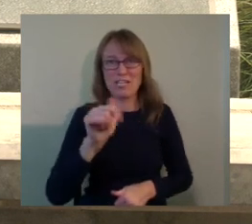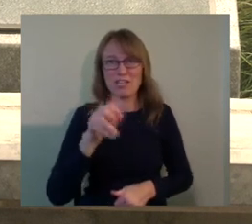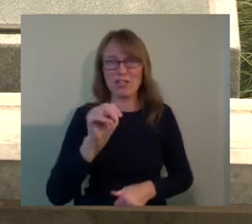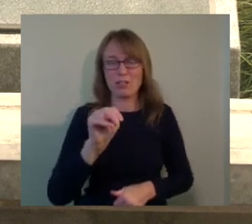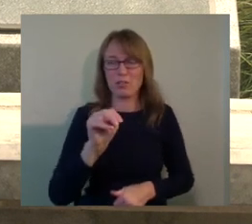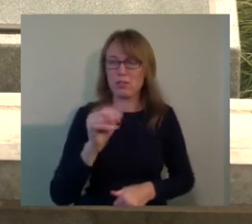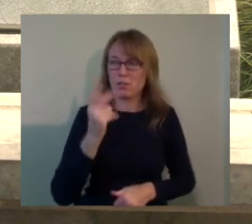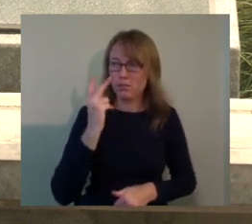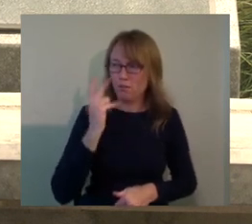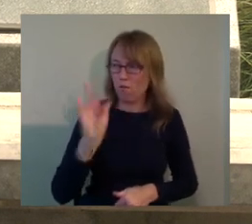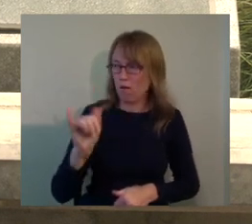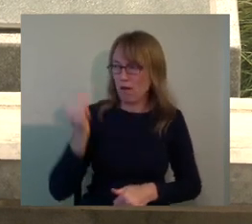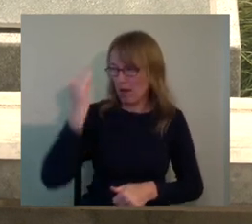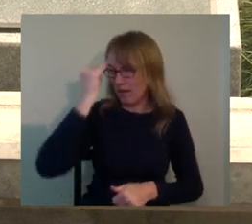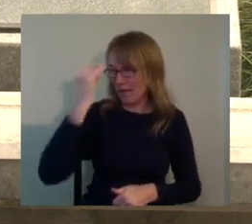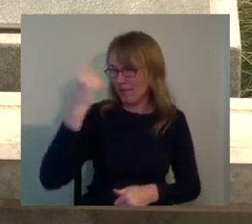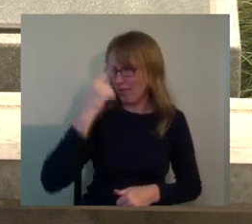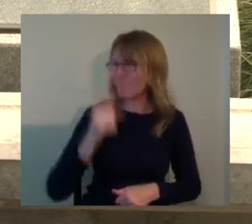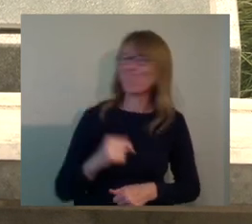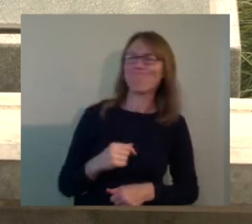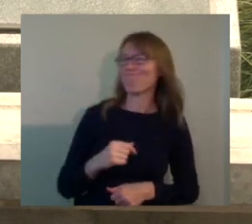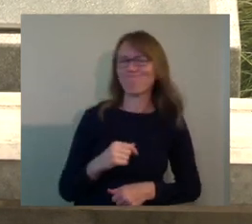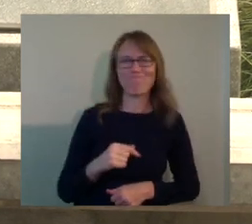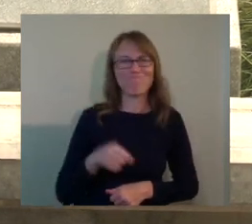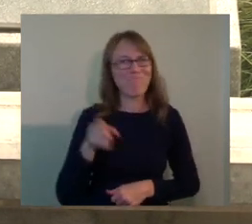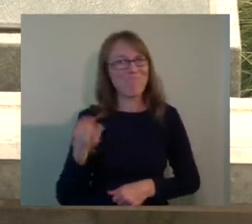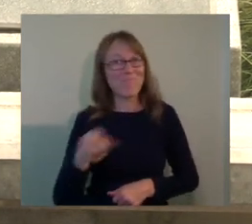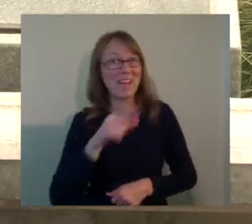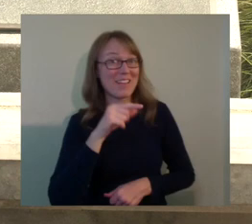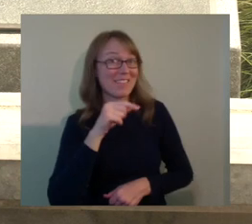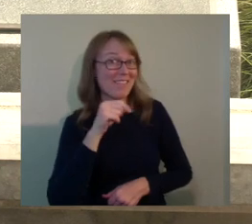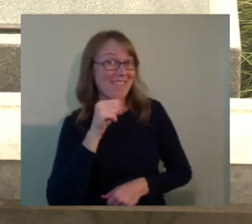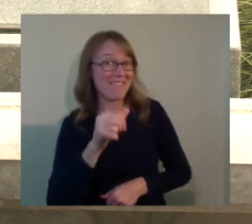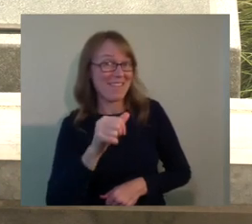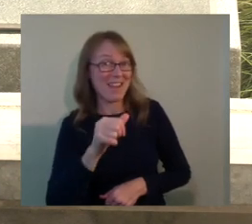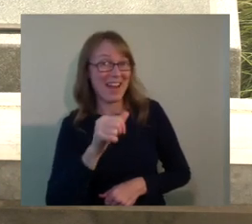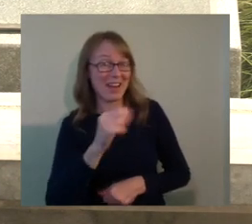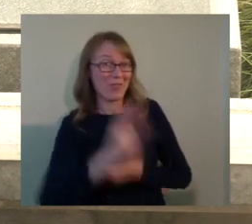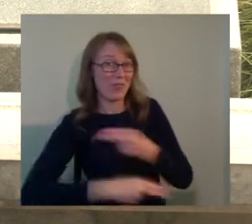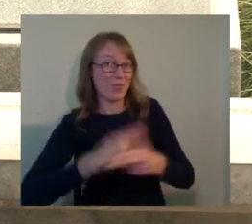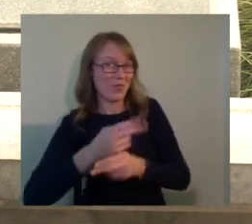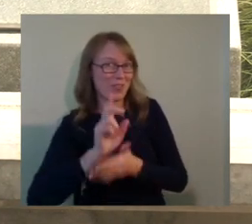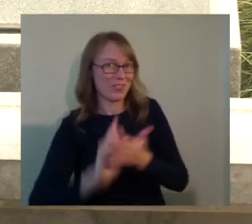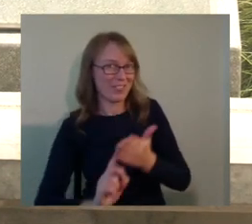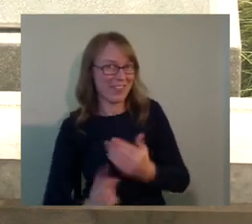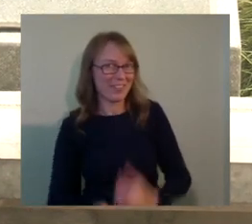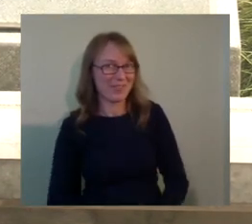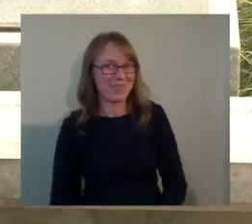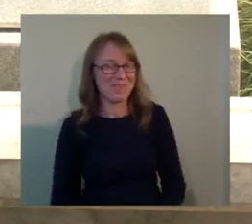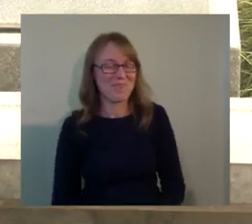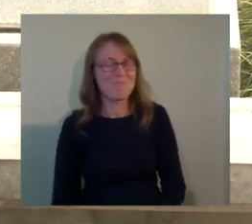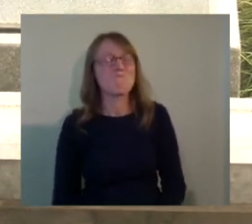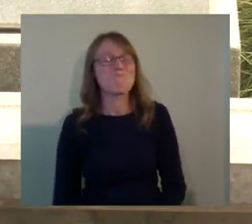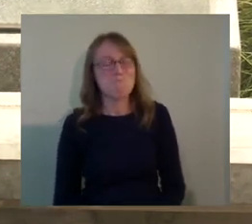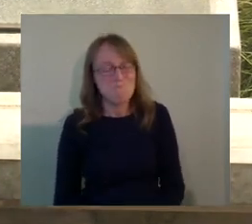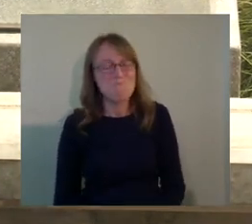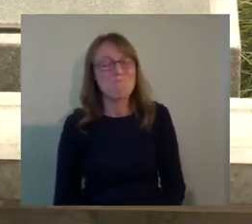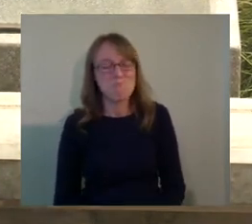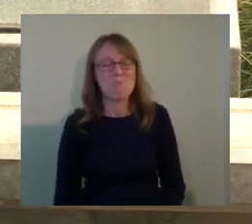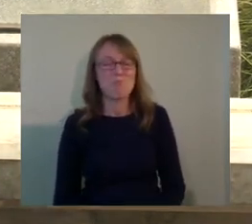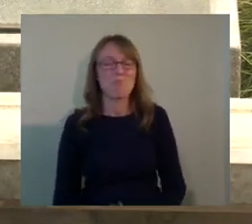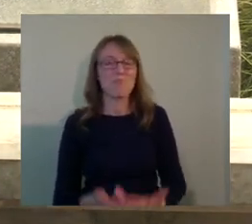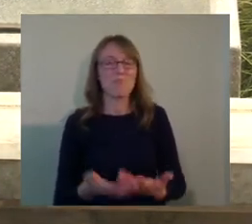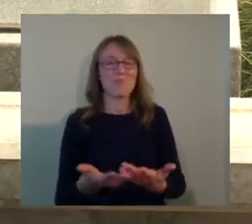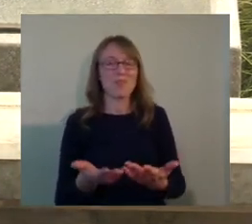that we had made a lot of progress here in St. Louis because that concept, it really does suffuse the national